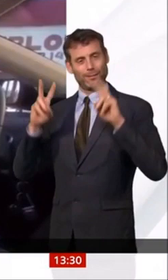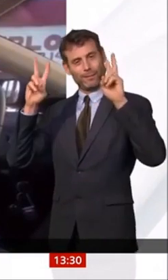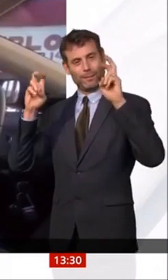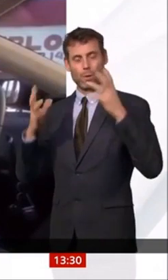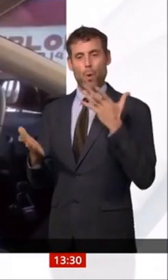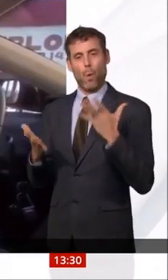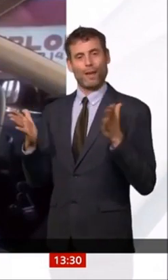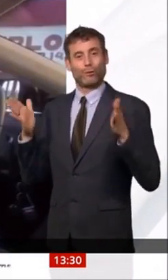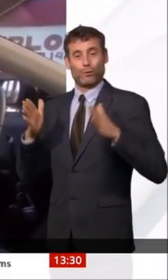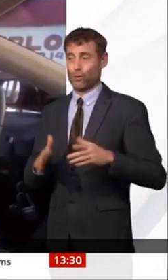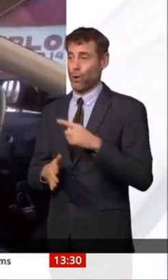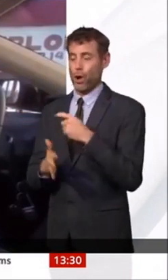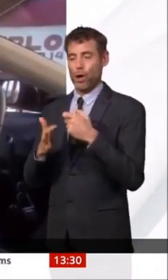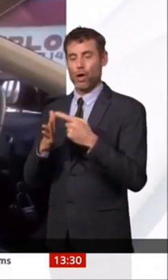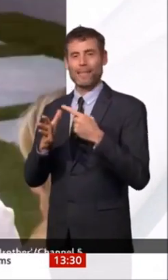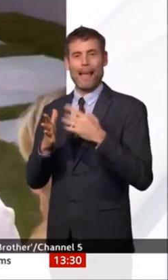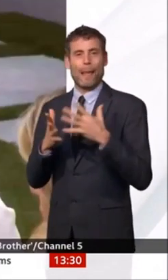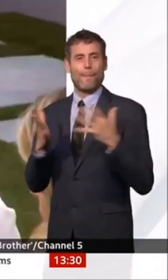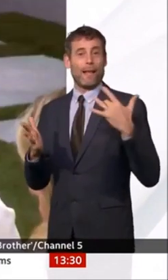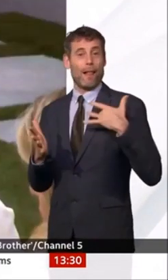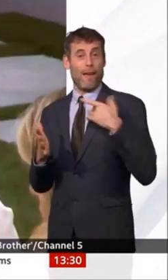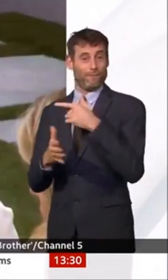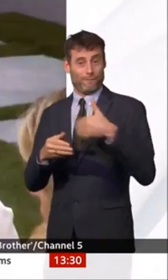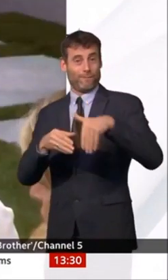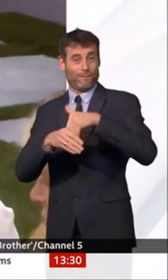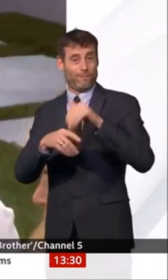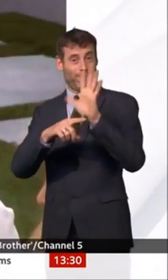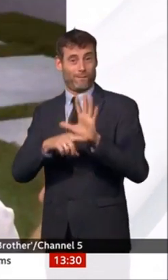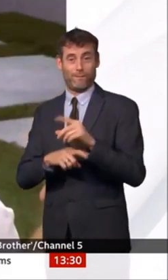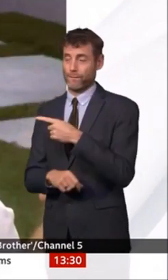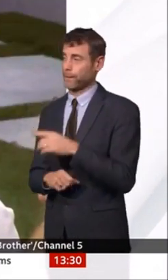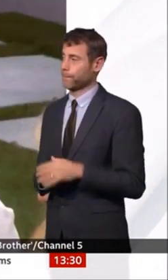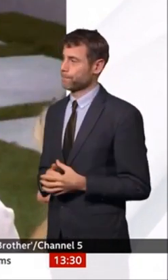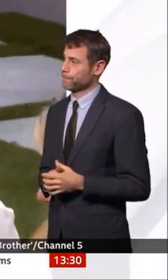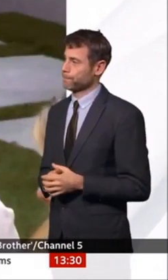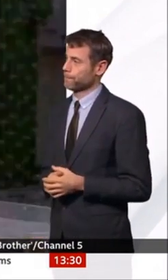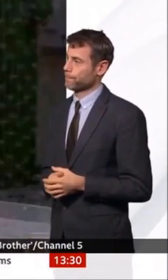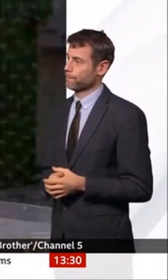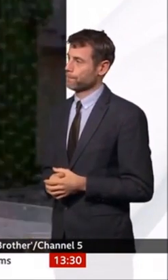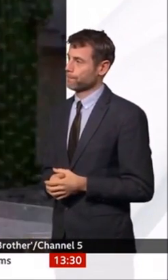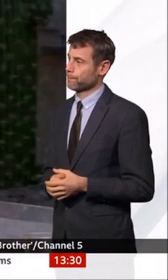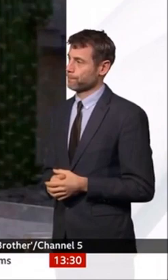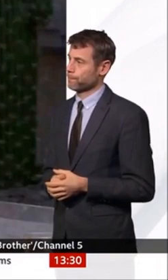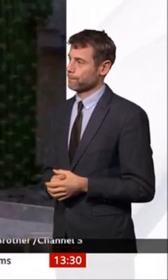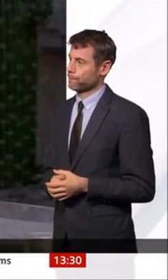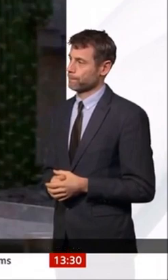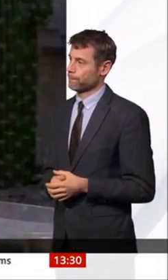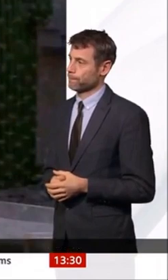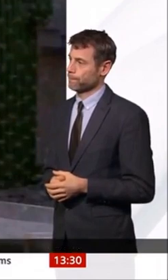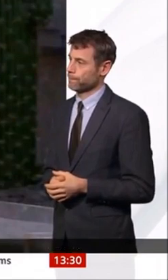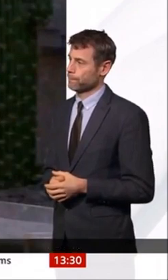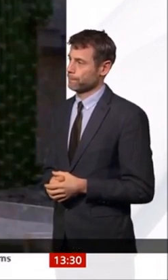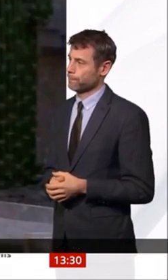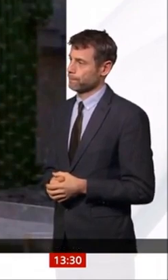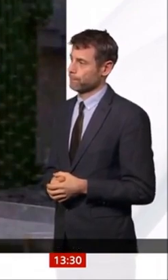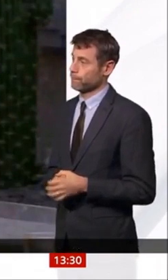Alley's Big Life. Is there a God in Scientology? Not unless you want to.